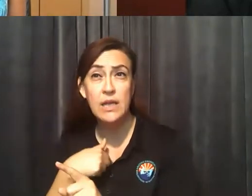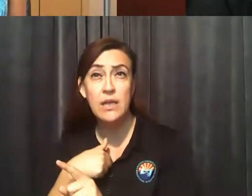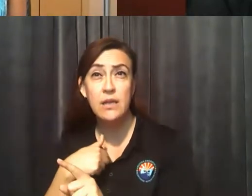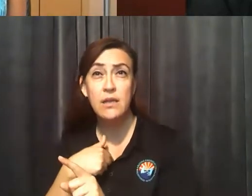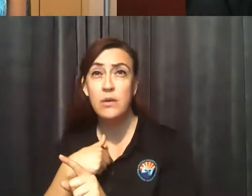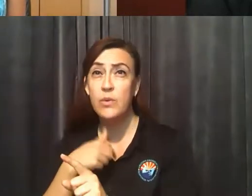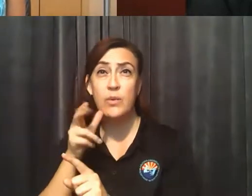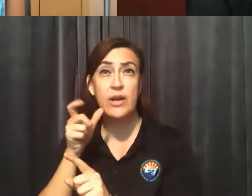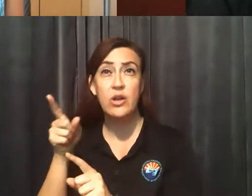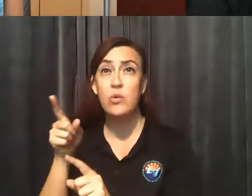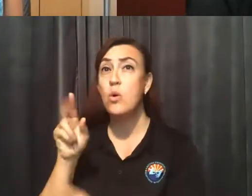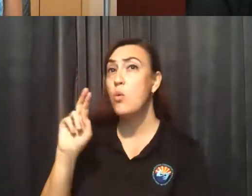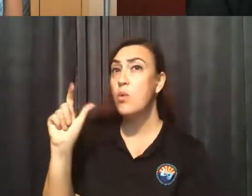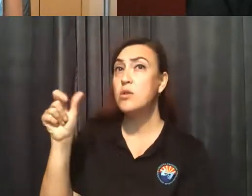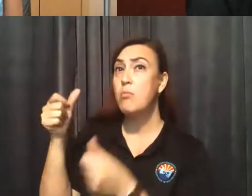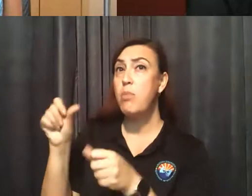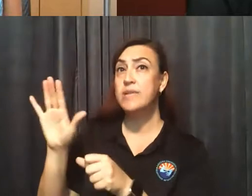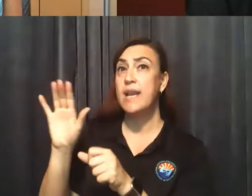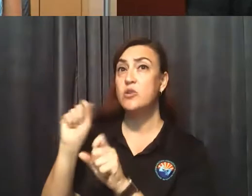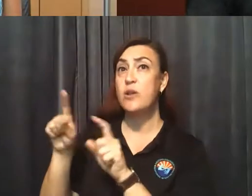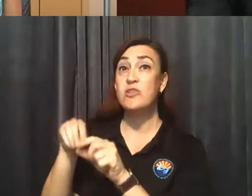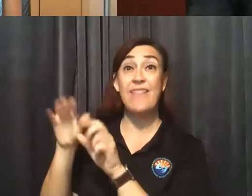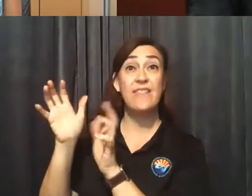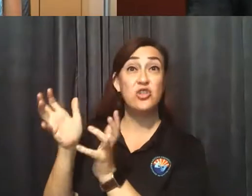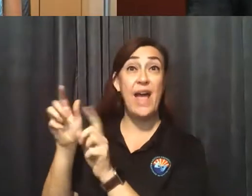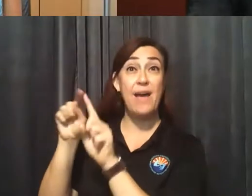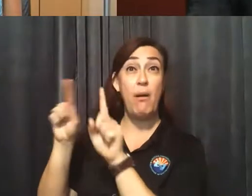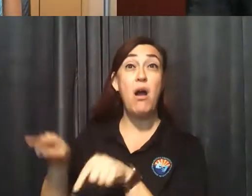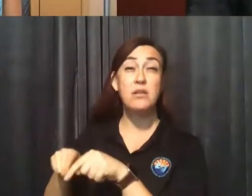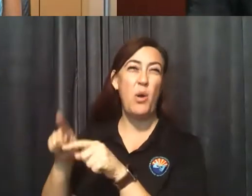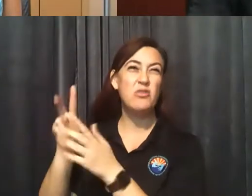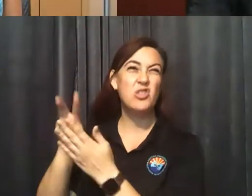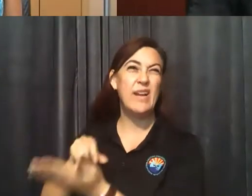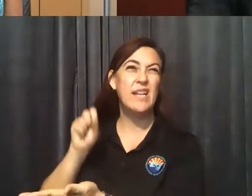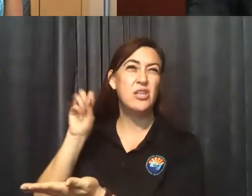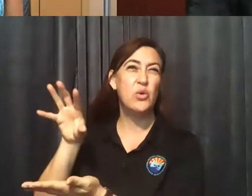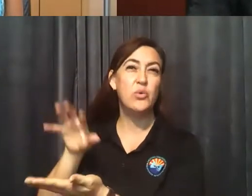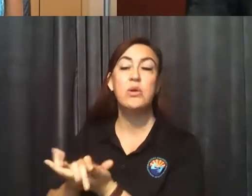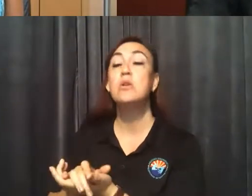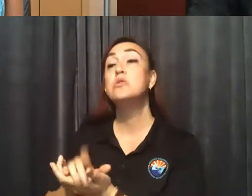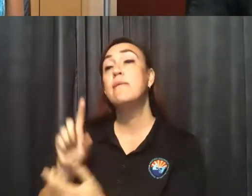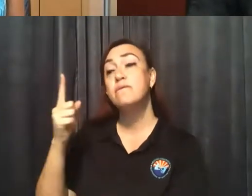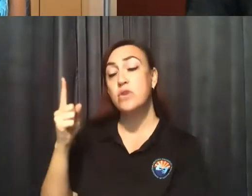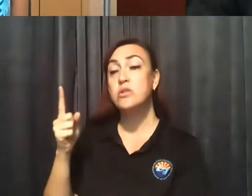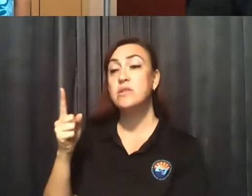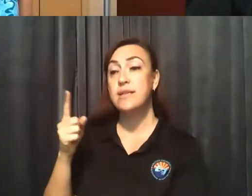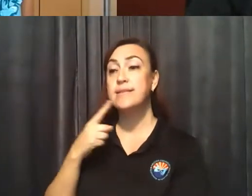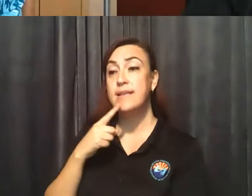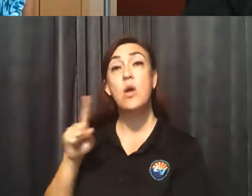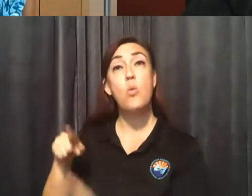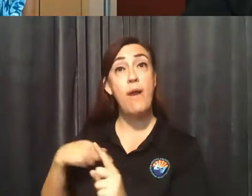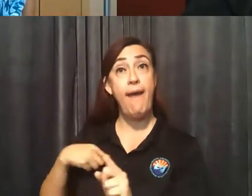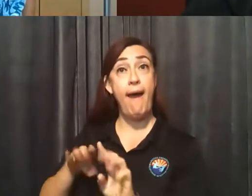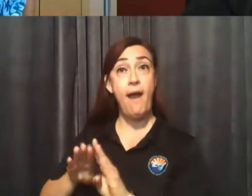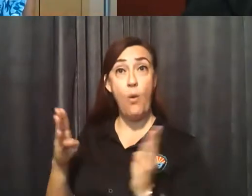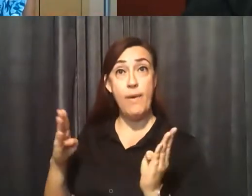Russell has also posed his questions in the chat, so I'll read them to you now. Oh. So first, upon my opening, I bought the